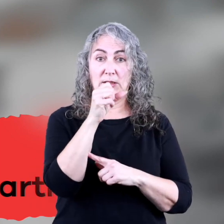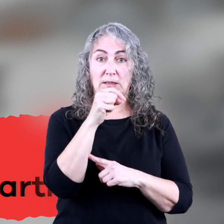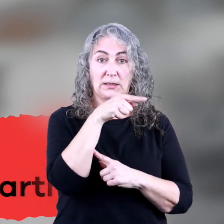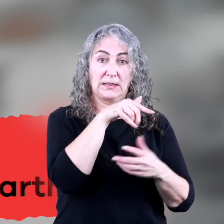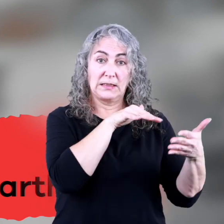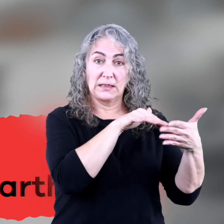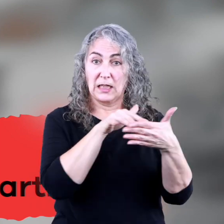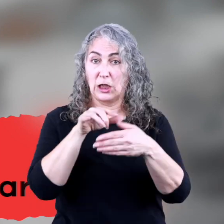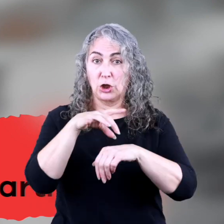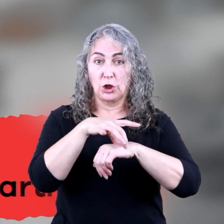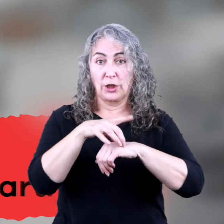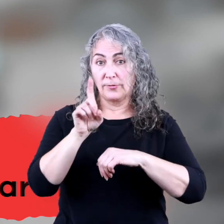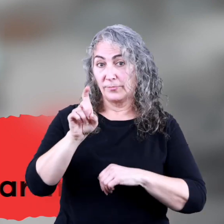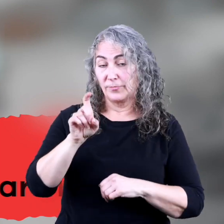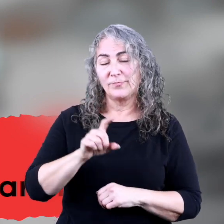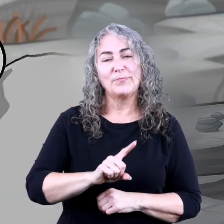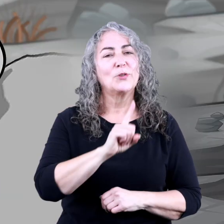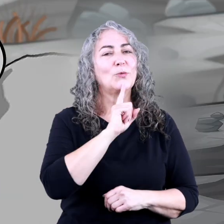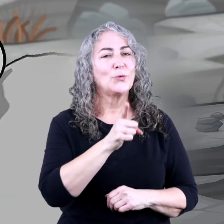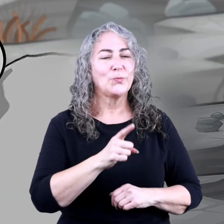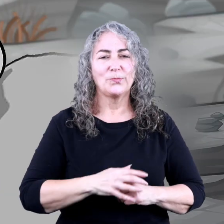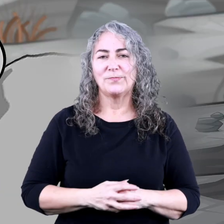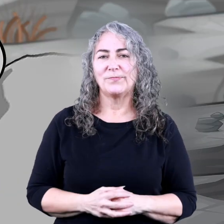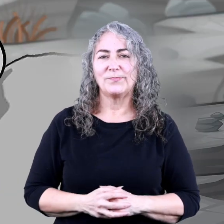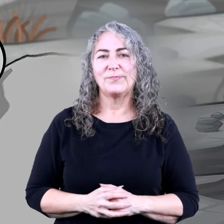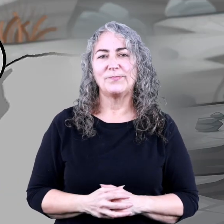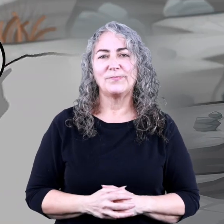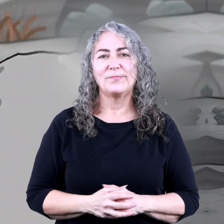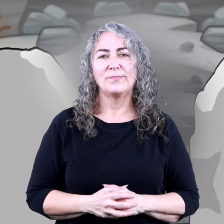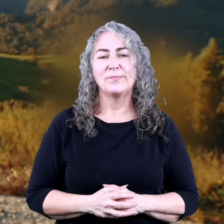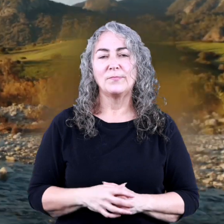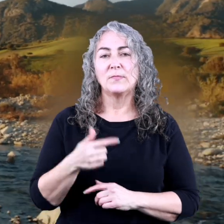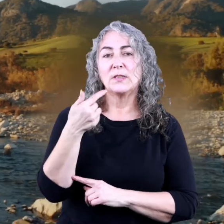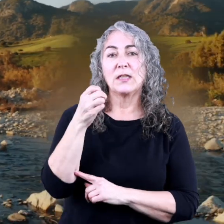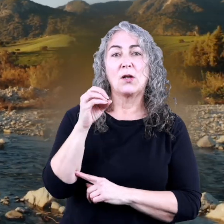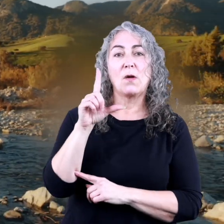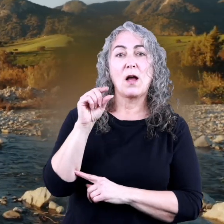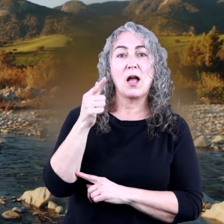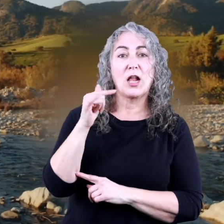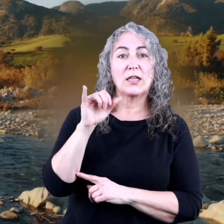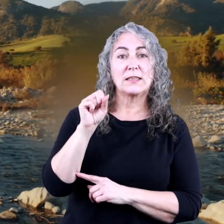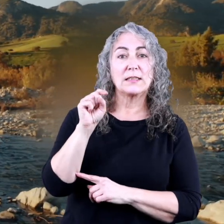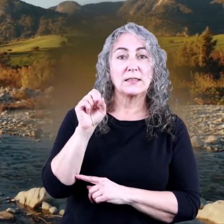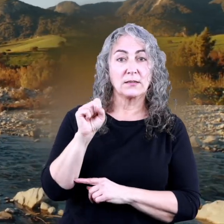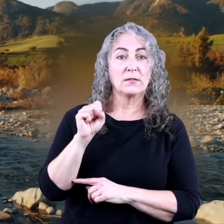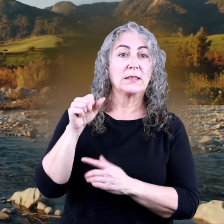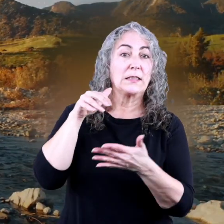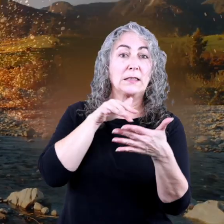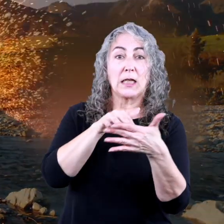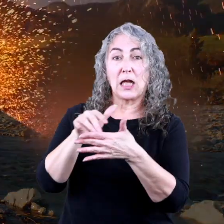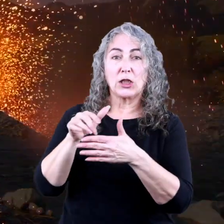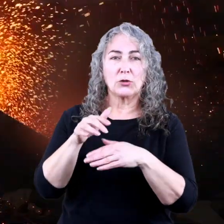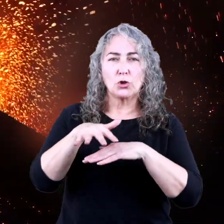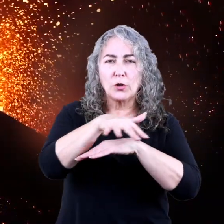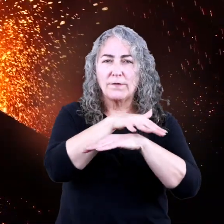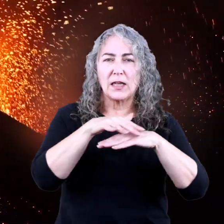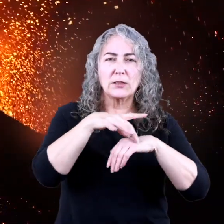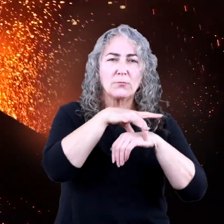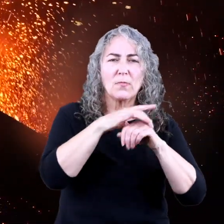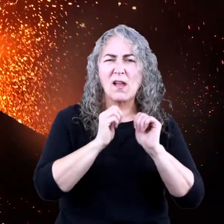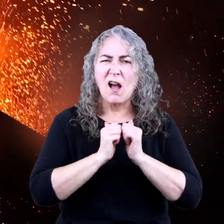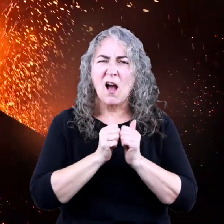study the structure of the Earth,